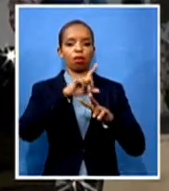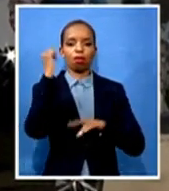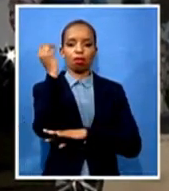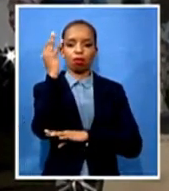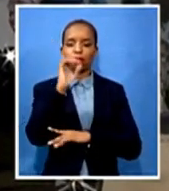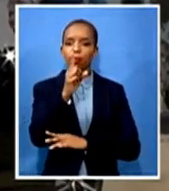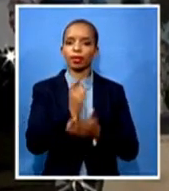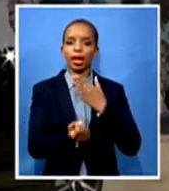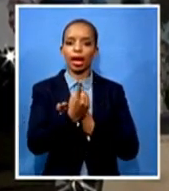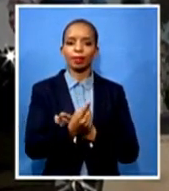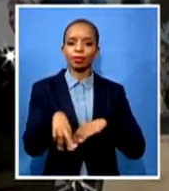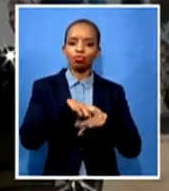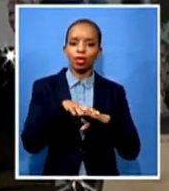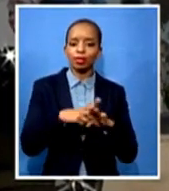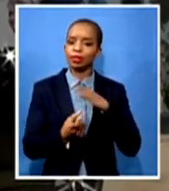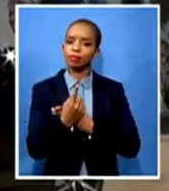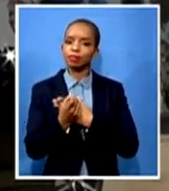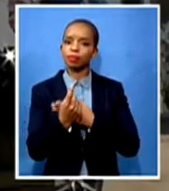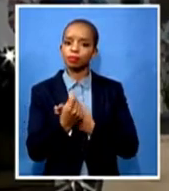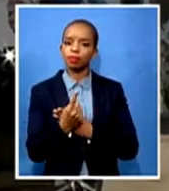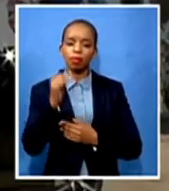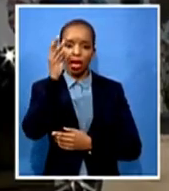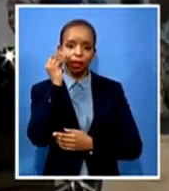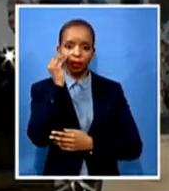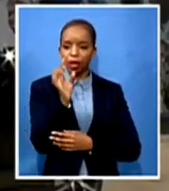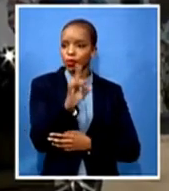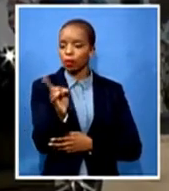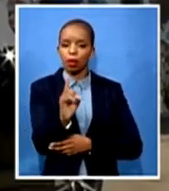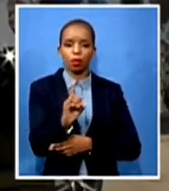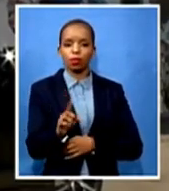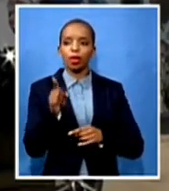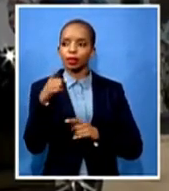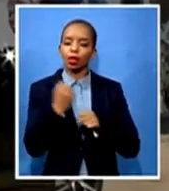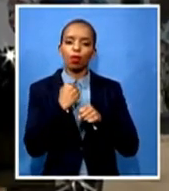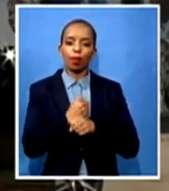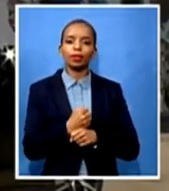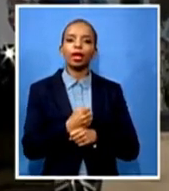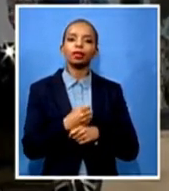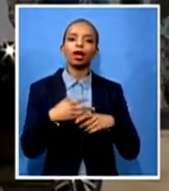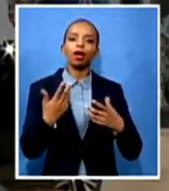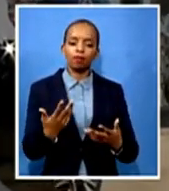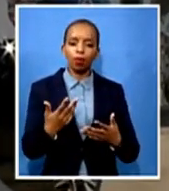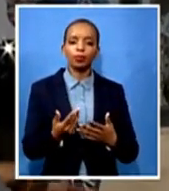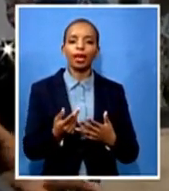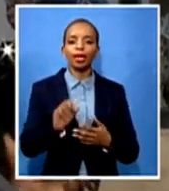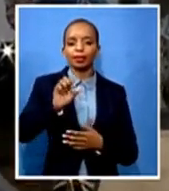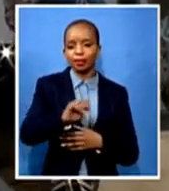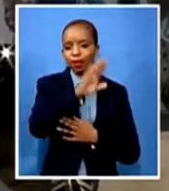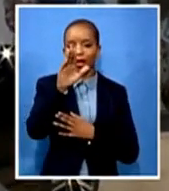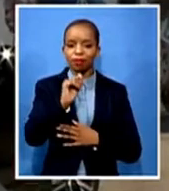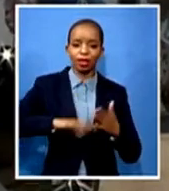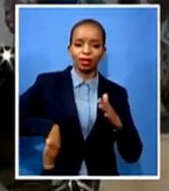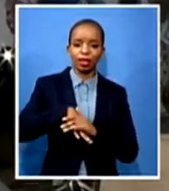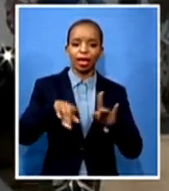experienced whilst working for, whilst with the protest team. Mainly the meeting was about a way